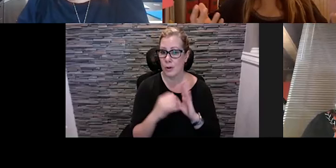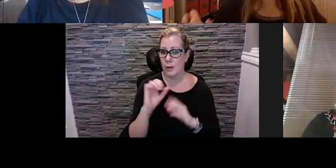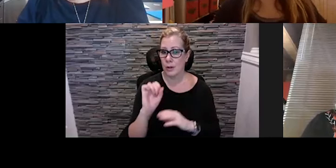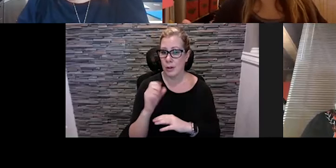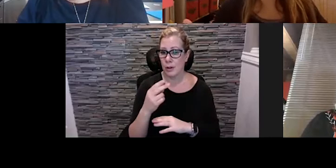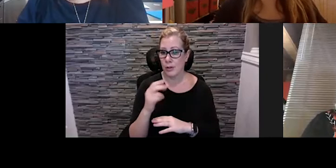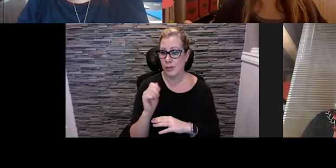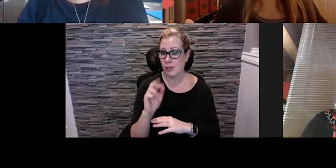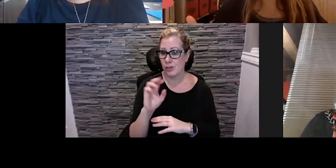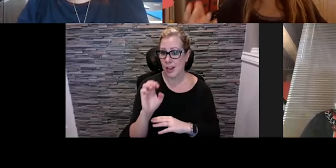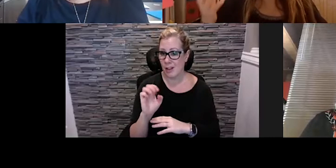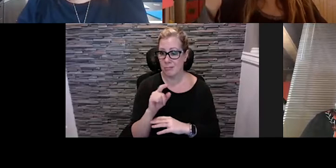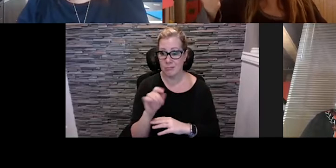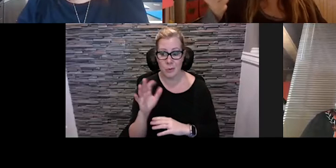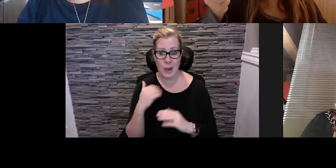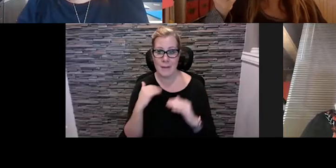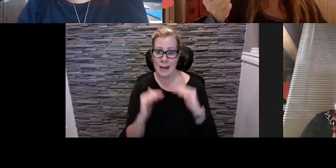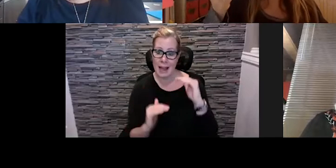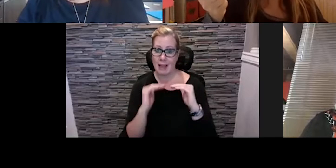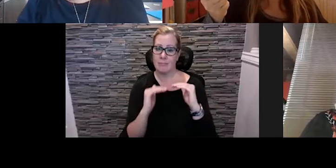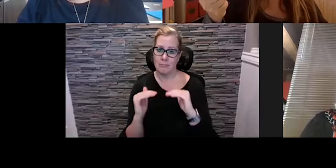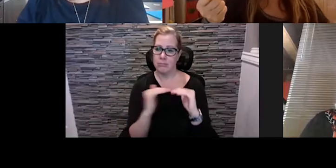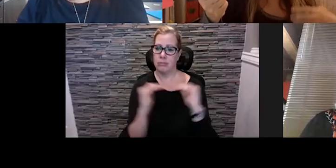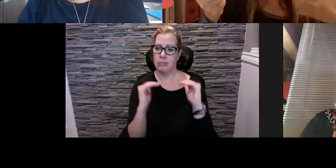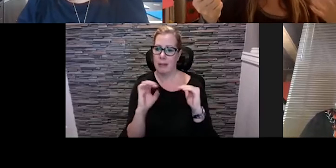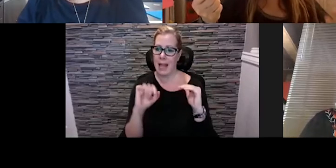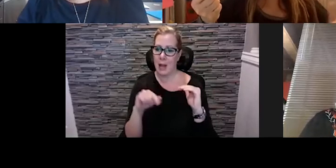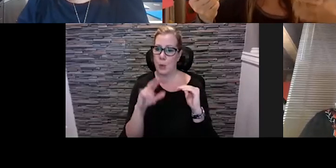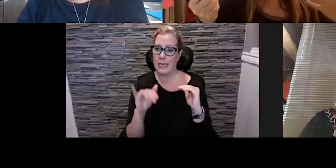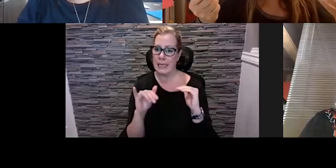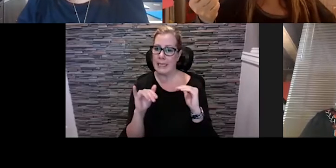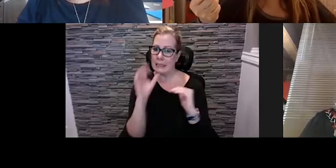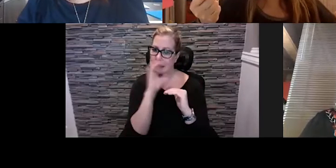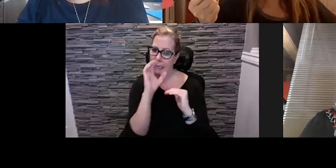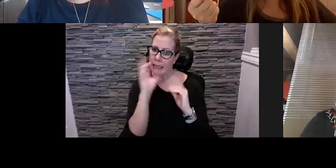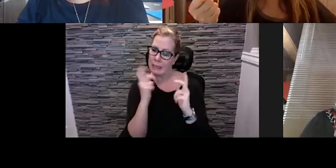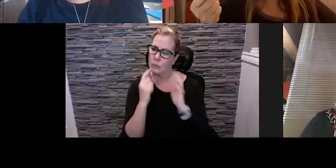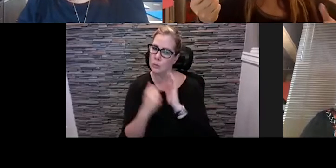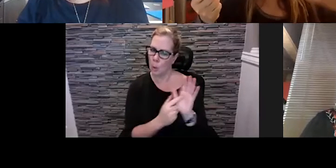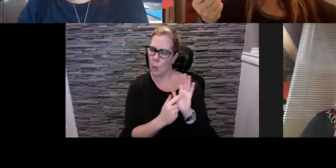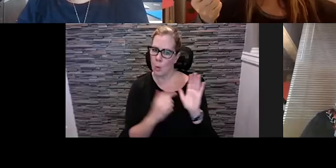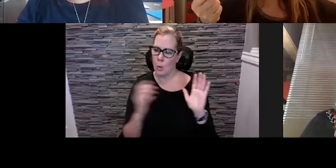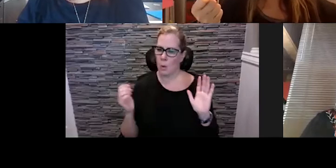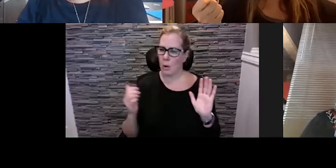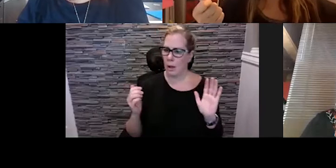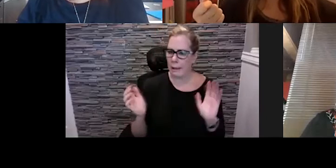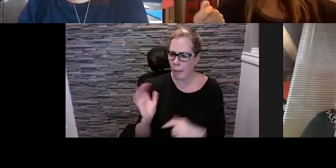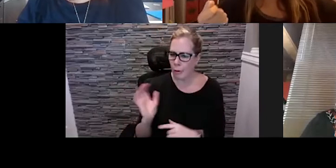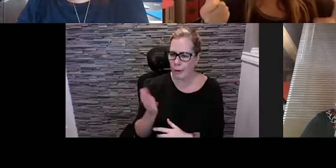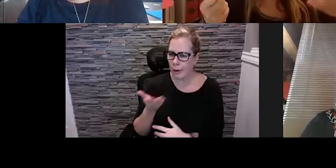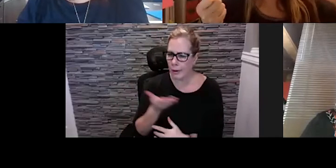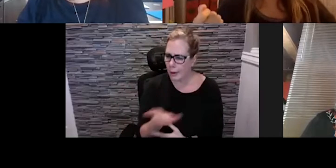if you have a really great idea of how we might show more of who Calgary is, through festival,